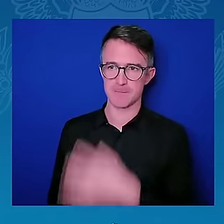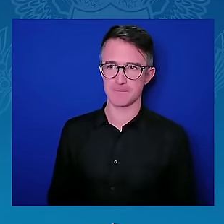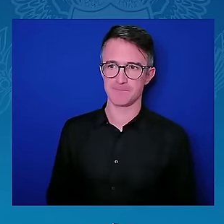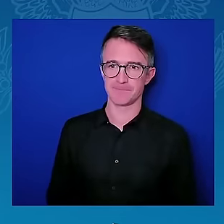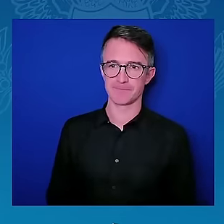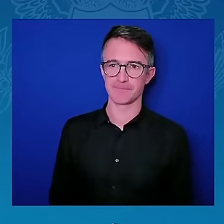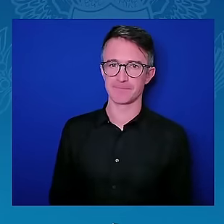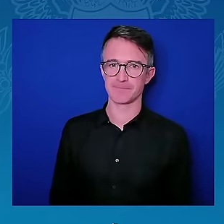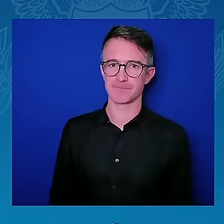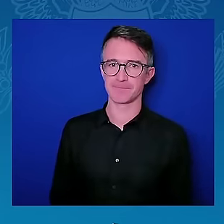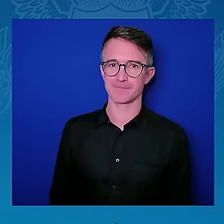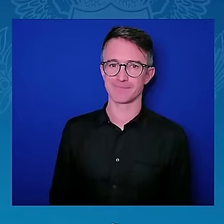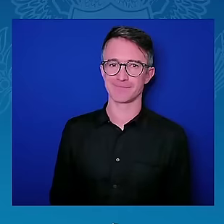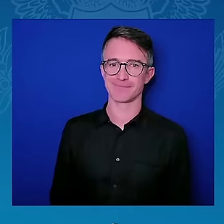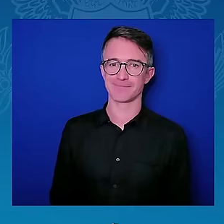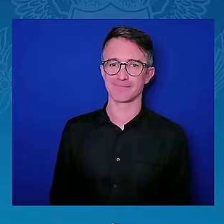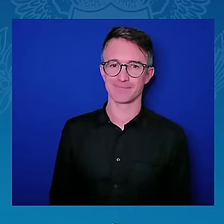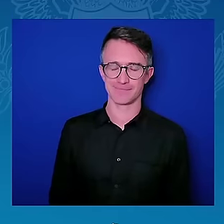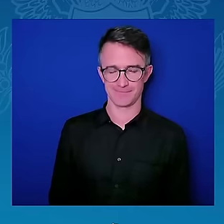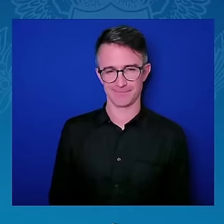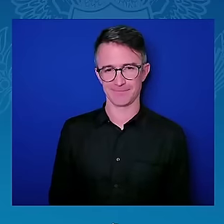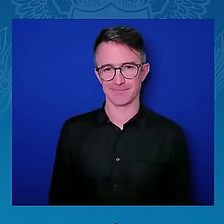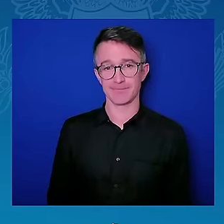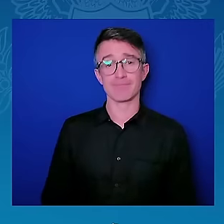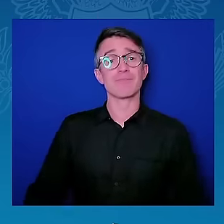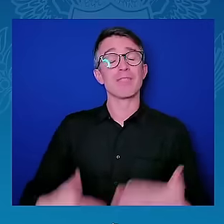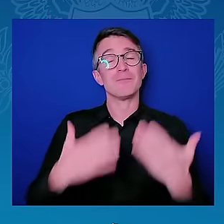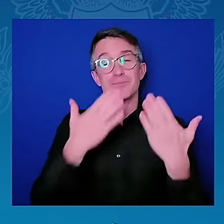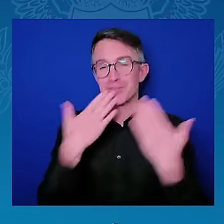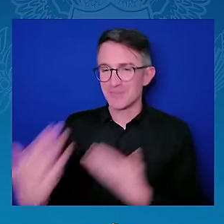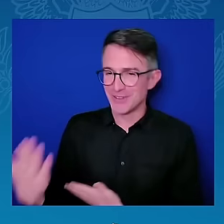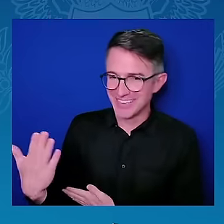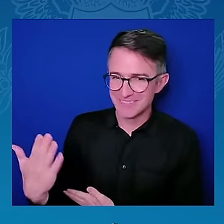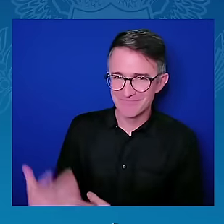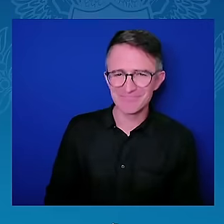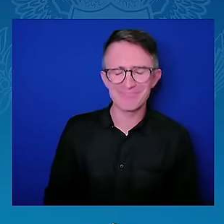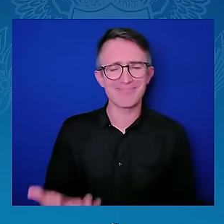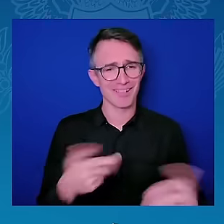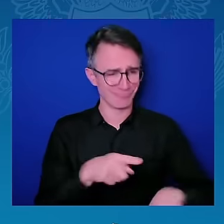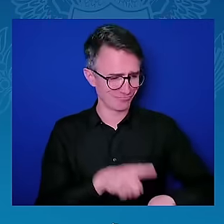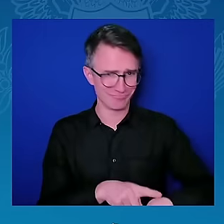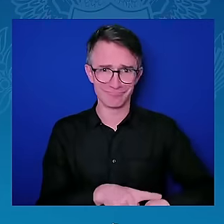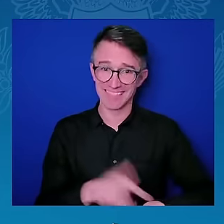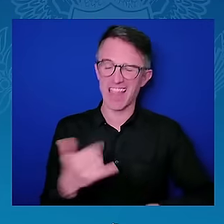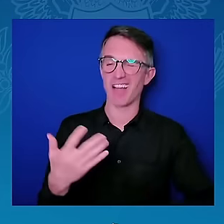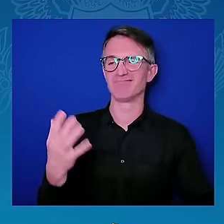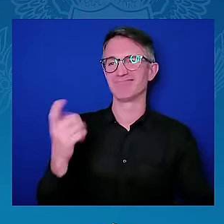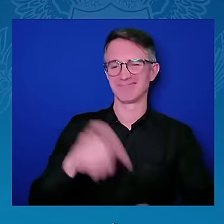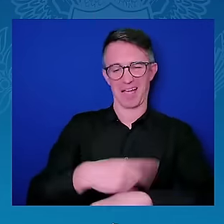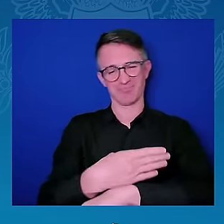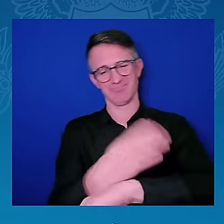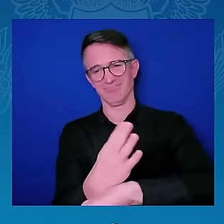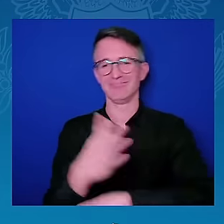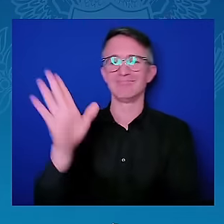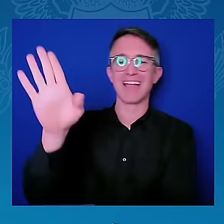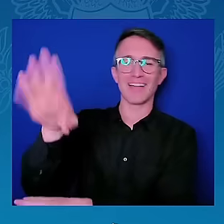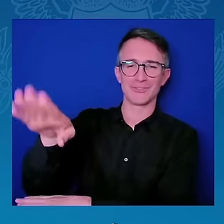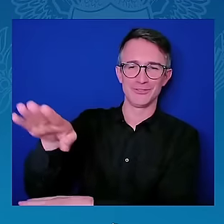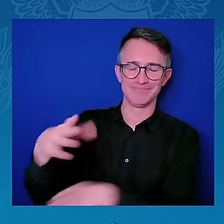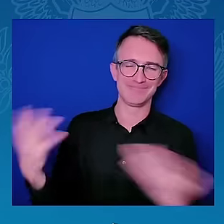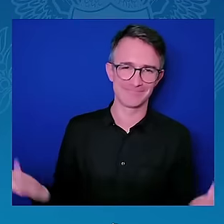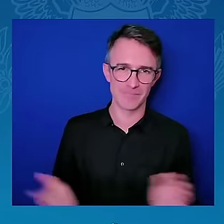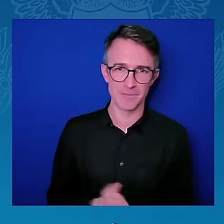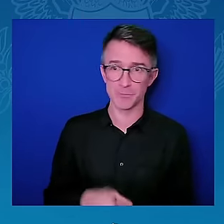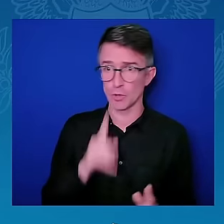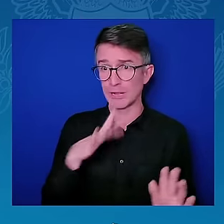Well, good morning. Almost good afternoon. And thank you both for joining us. It's really a privilege for the U.S. of Commerce and